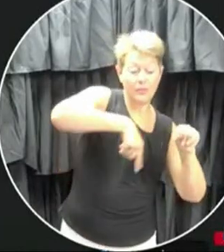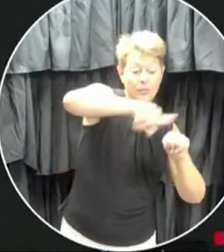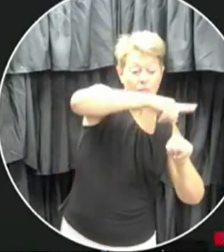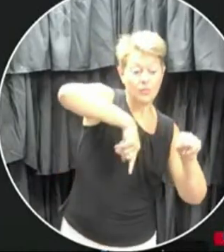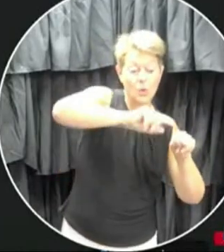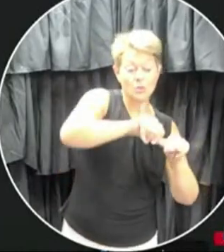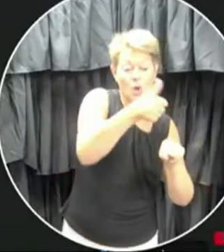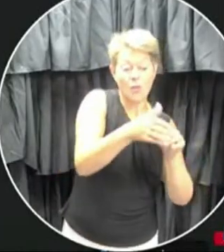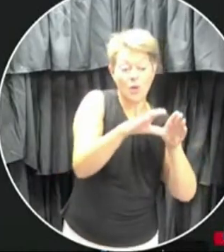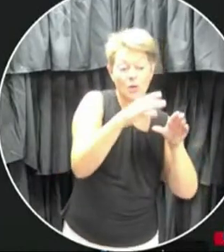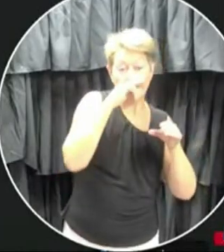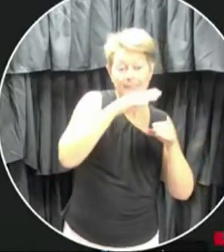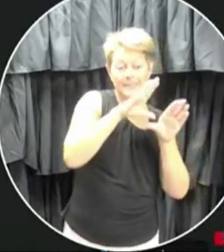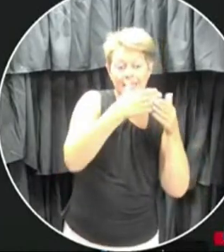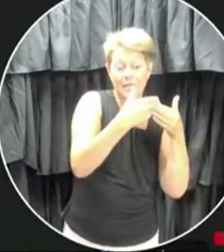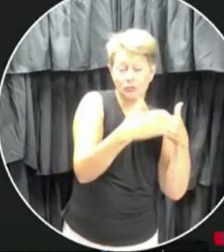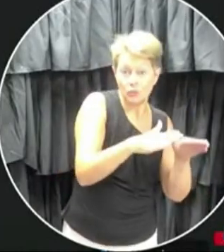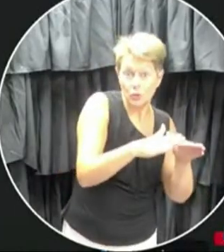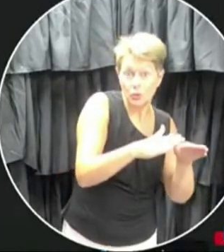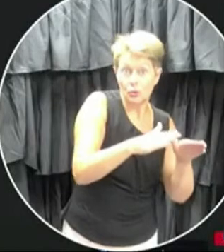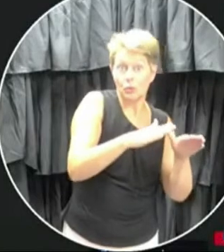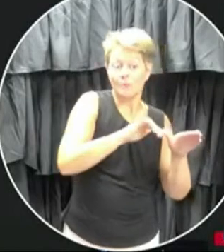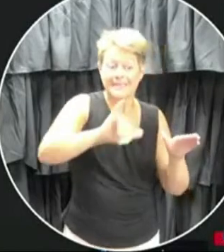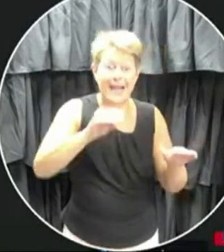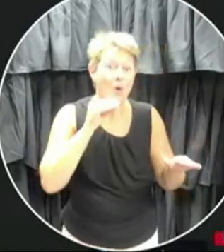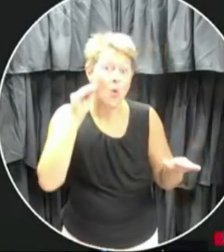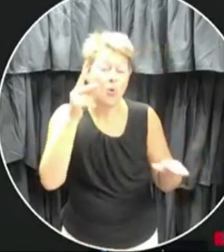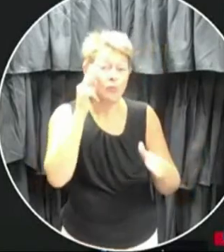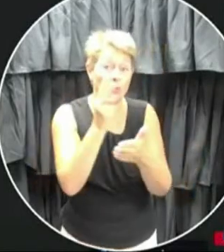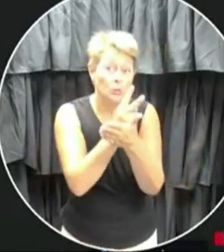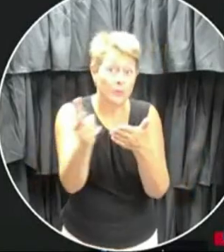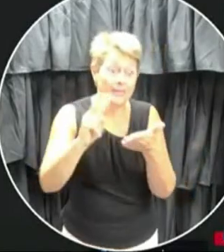next two weeks? What will happen then? Will they learn online? Can someone explain that piece?